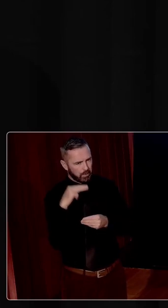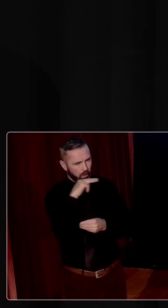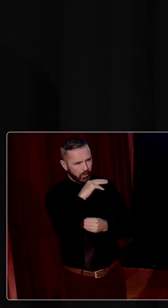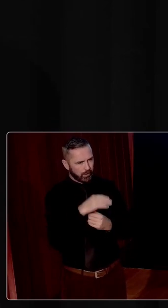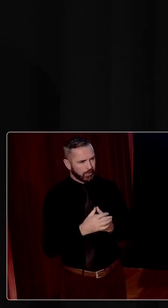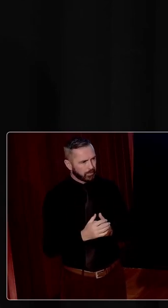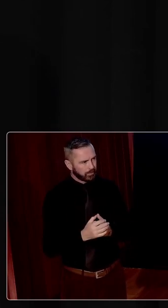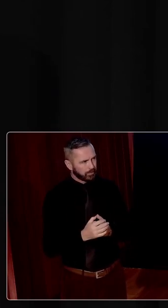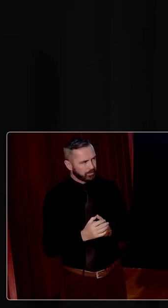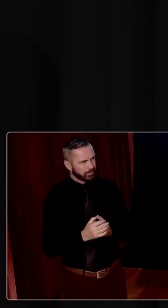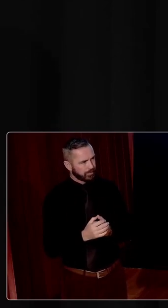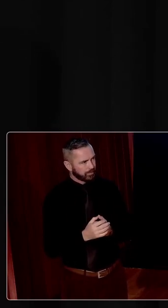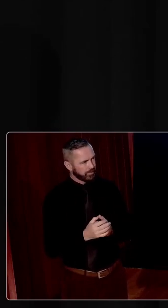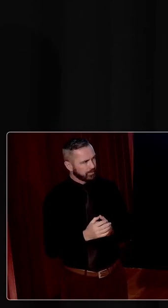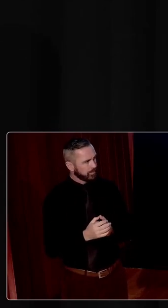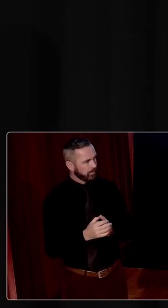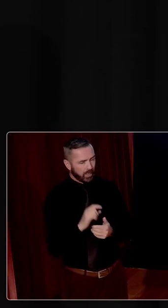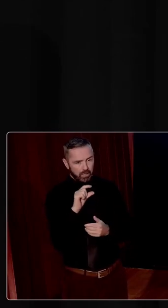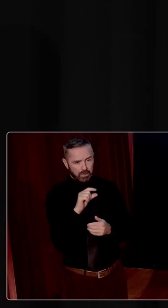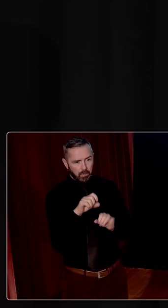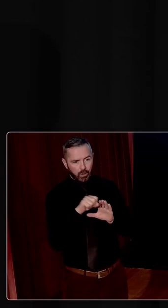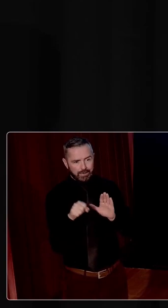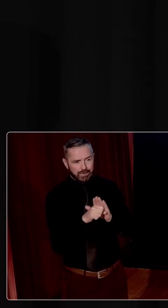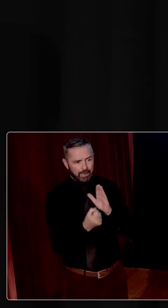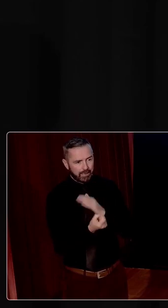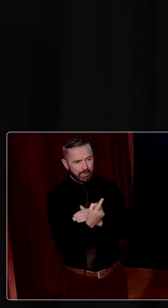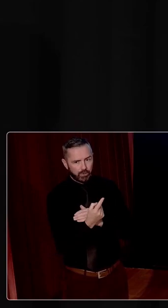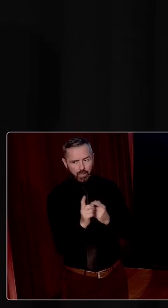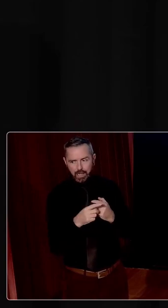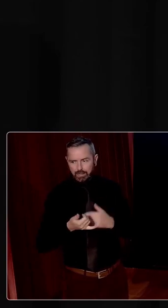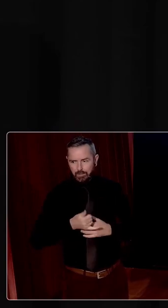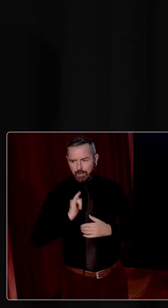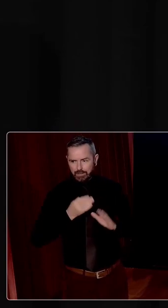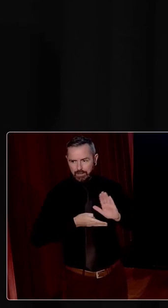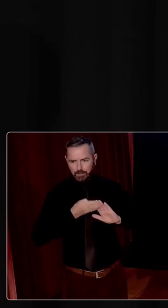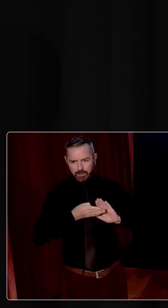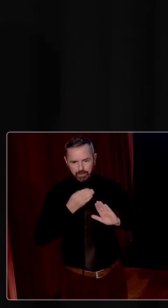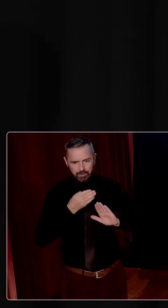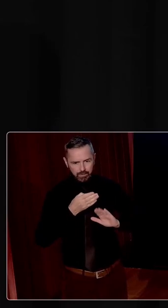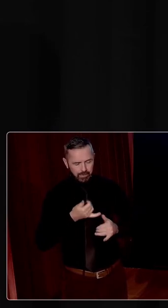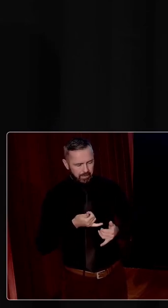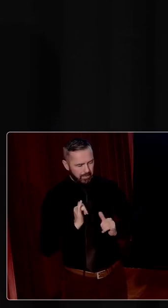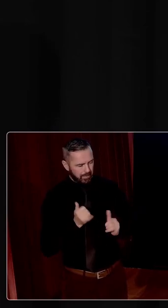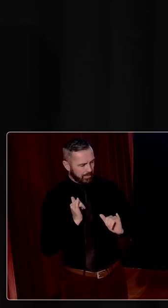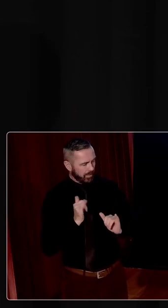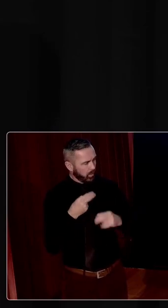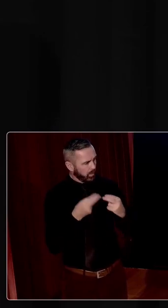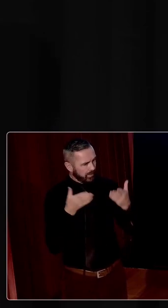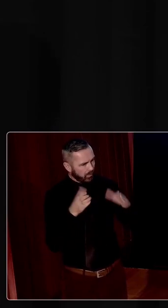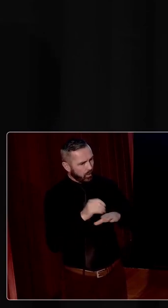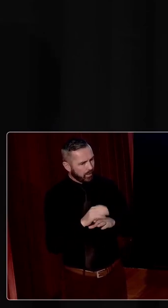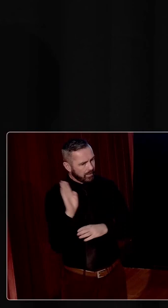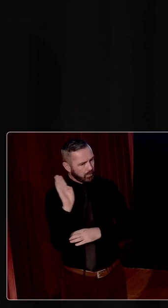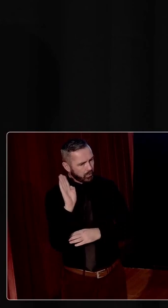important. Um, I think that the small state issue and the, uh, like I said, the capacity building, we do have to look a bit at the